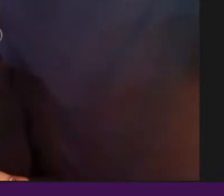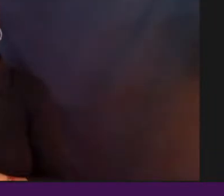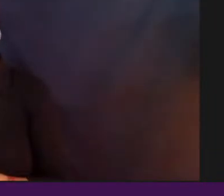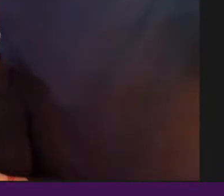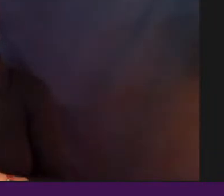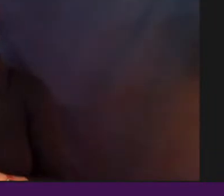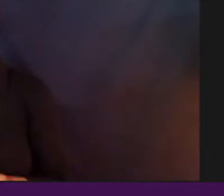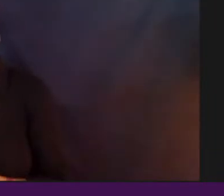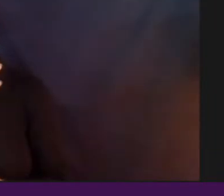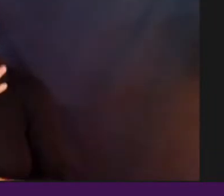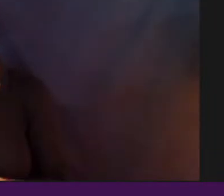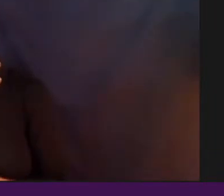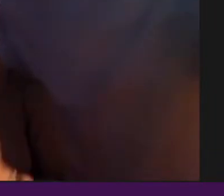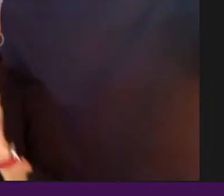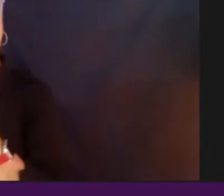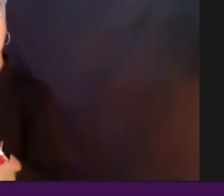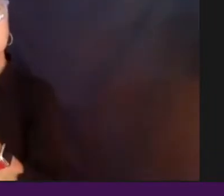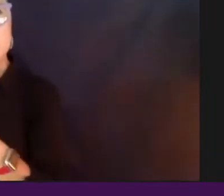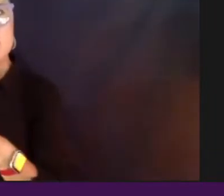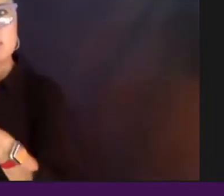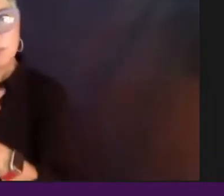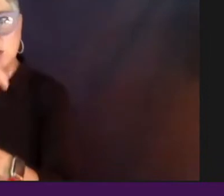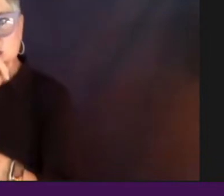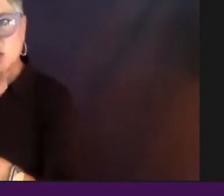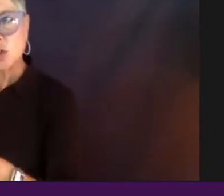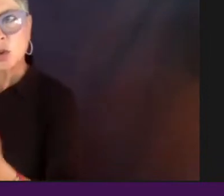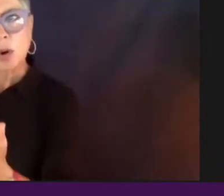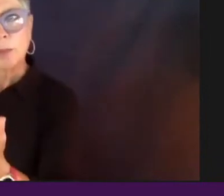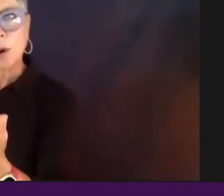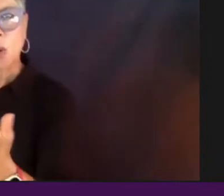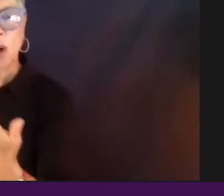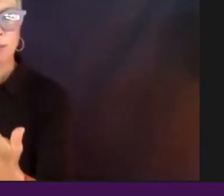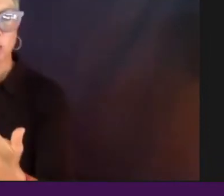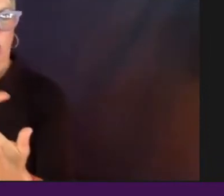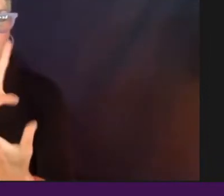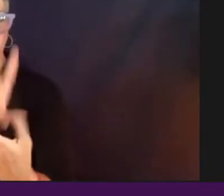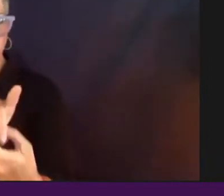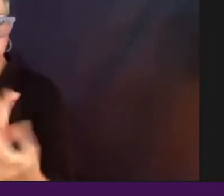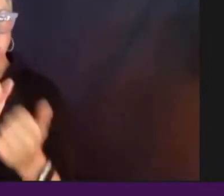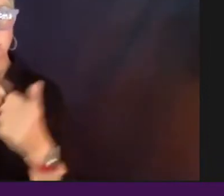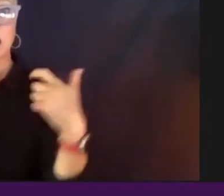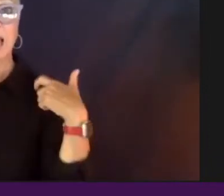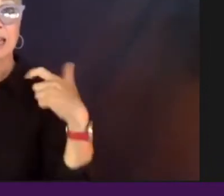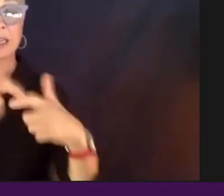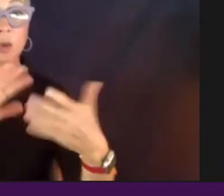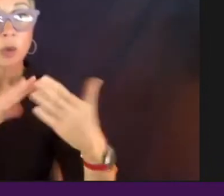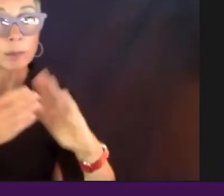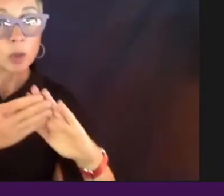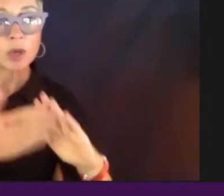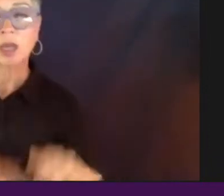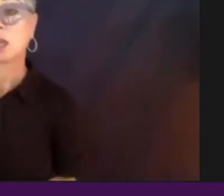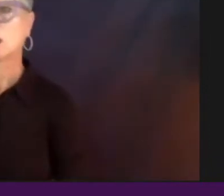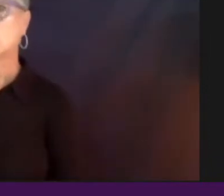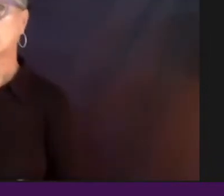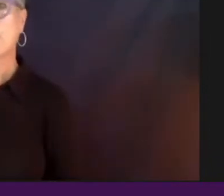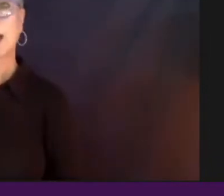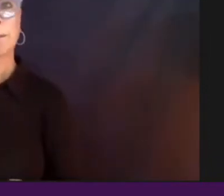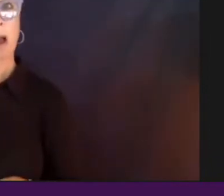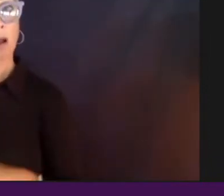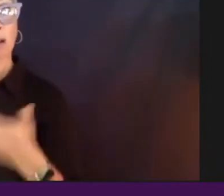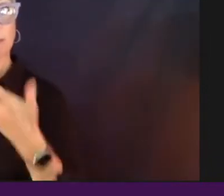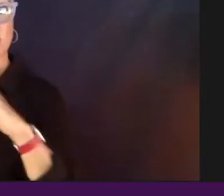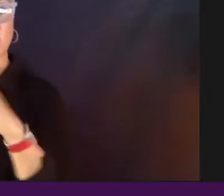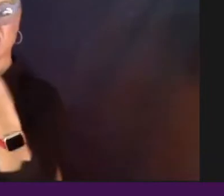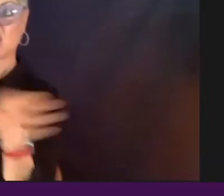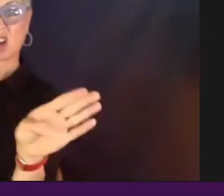that your programs are connecting with Latino communities or BIPOC communities in general, especially if they're not